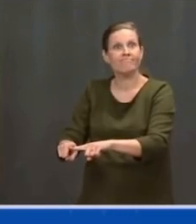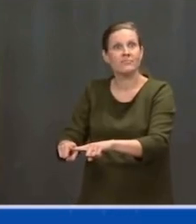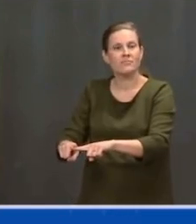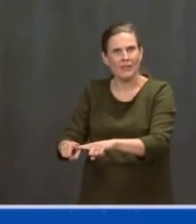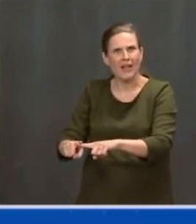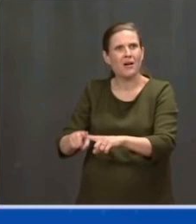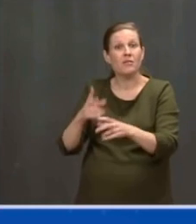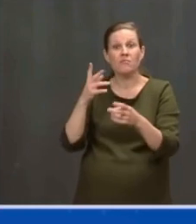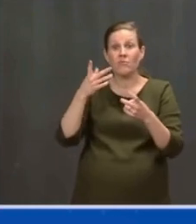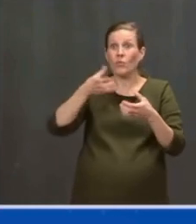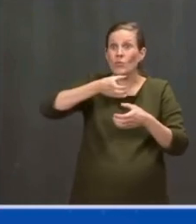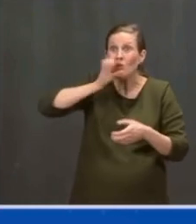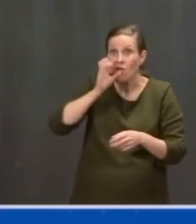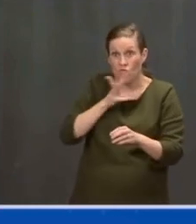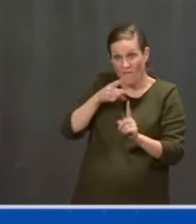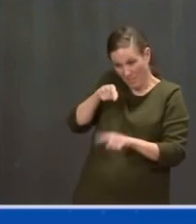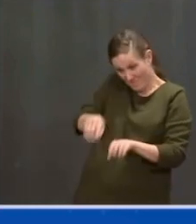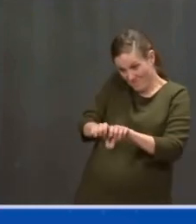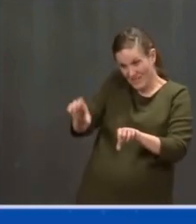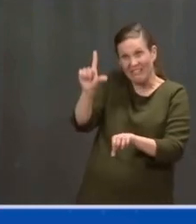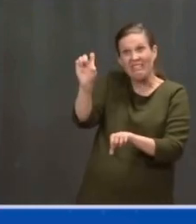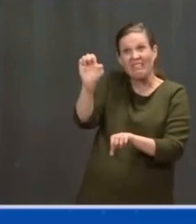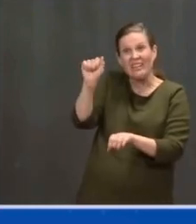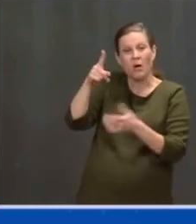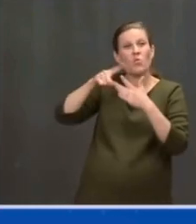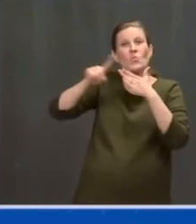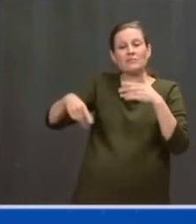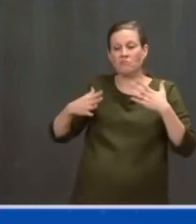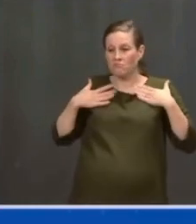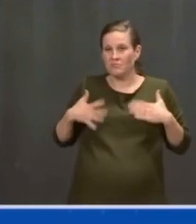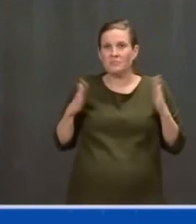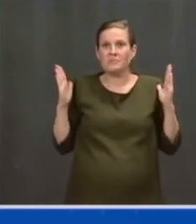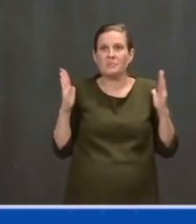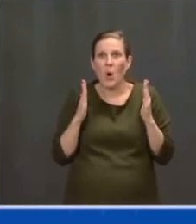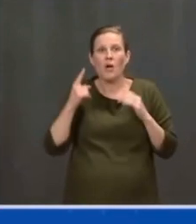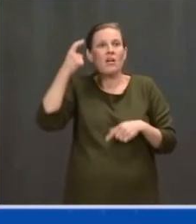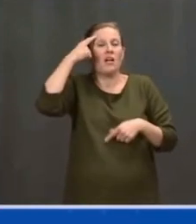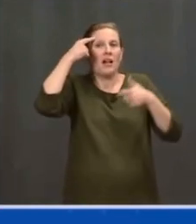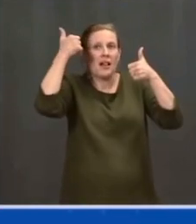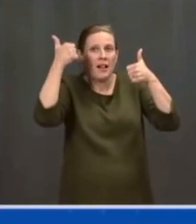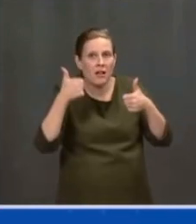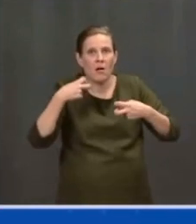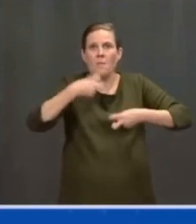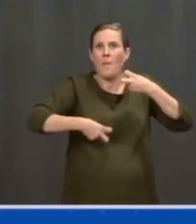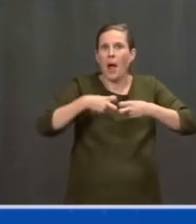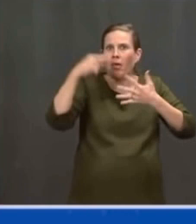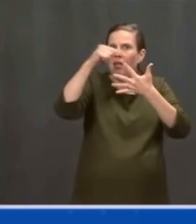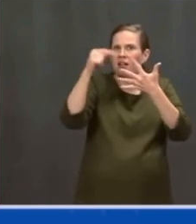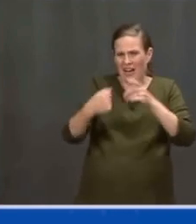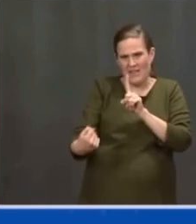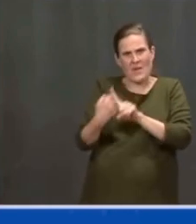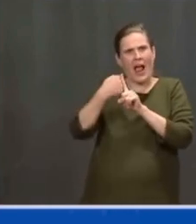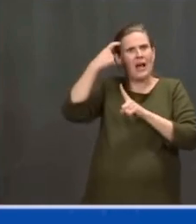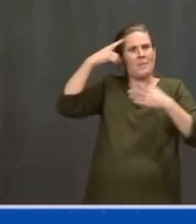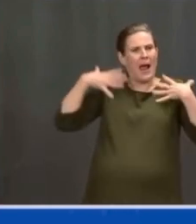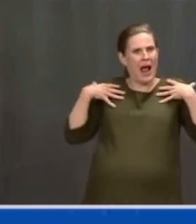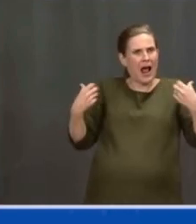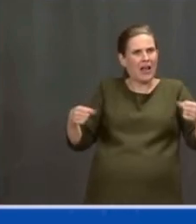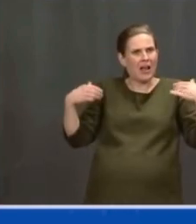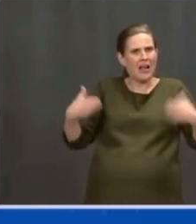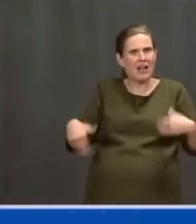and hearing problems. The American Jobs Plan will put plumbers and pipe fitters to work, replacing